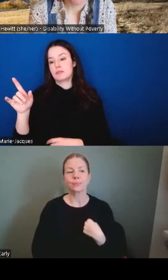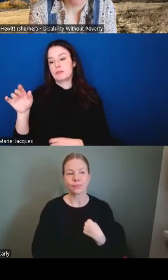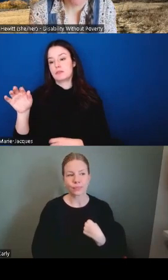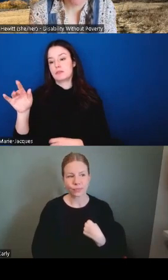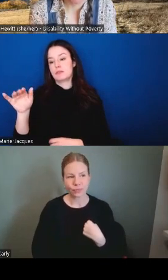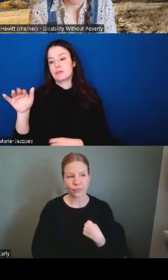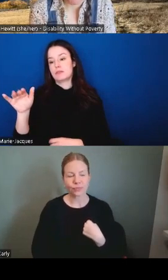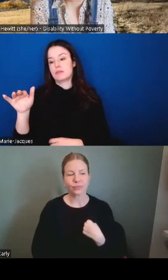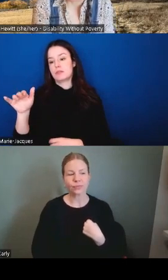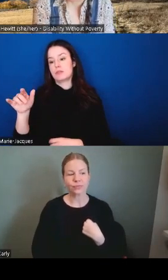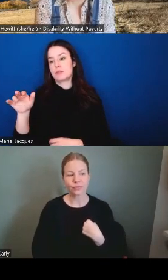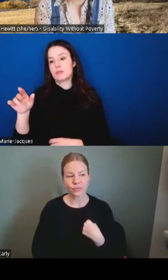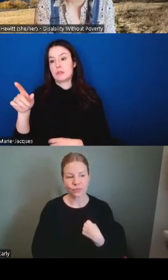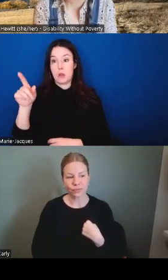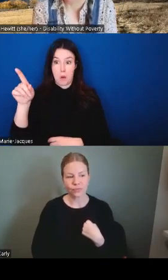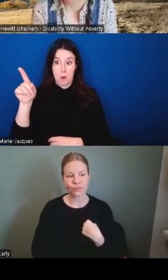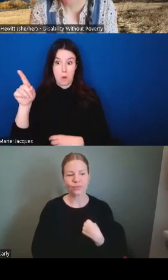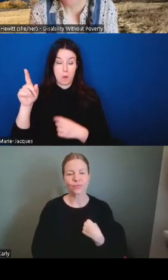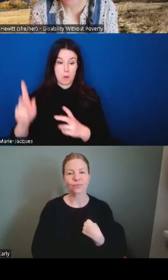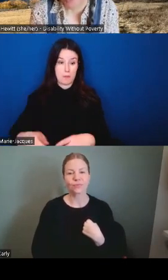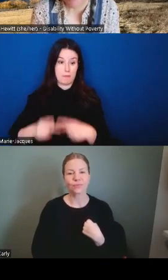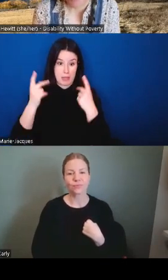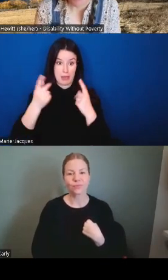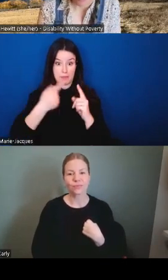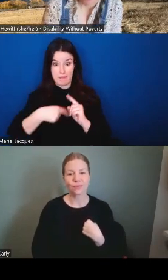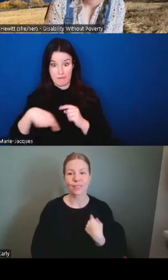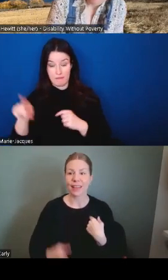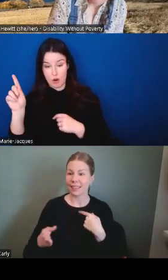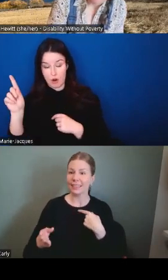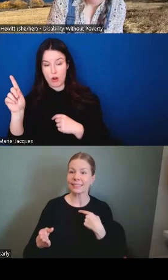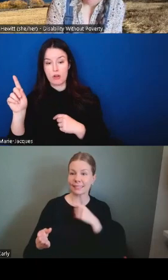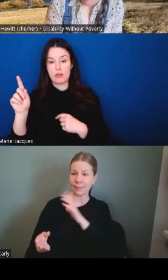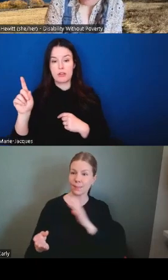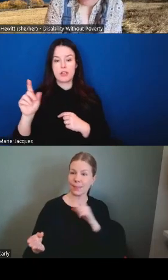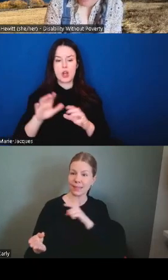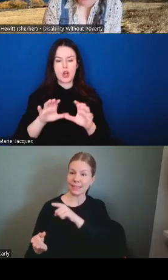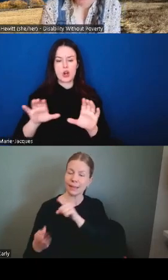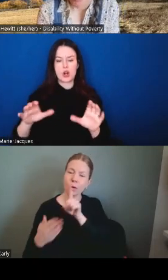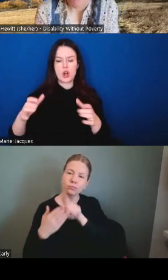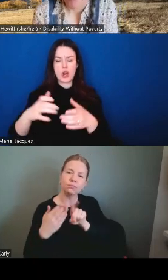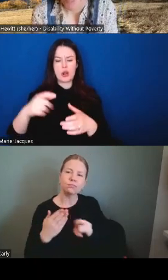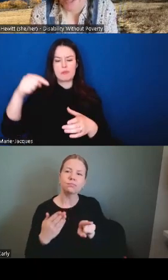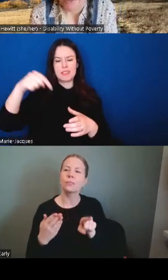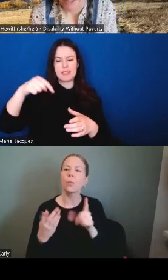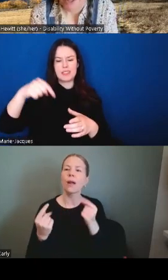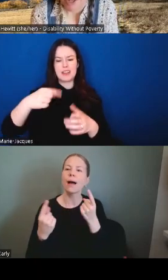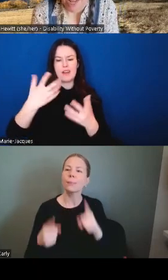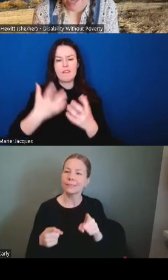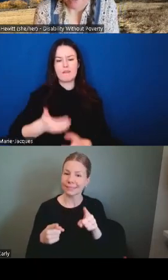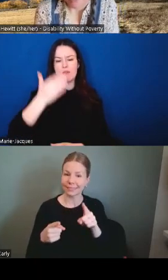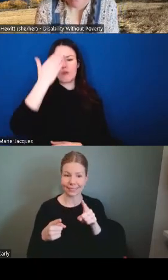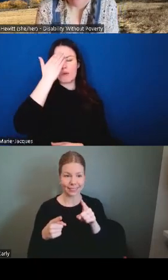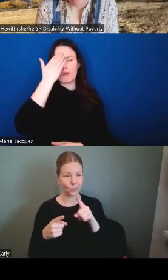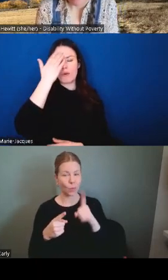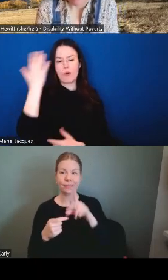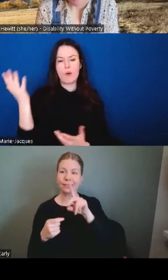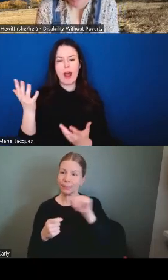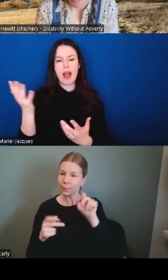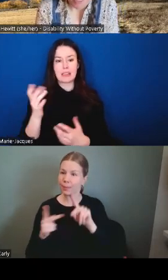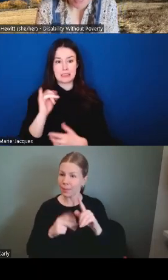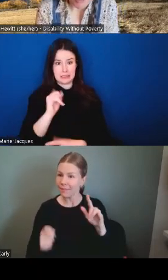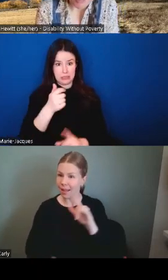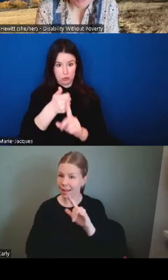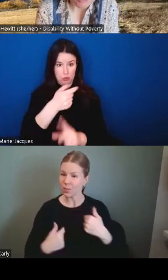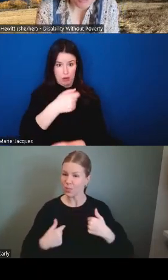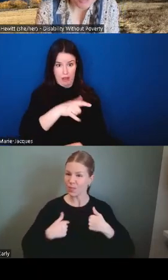is interested in what happens when you fly when you're disabled so you know my power wheelchair my service dog and i are getting